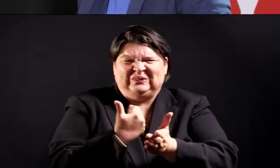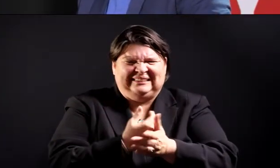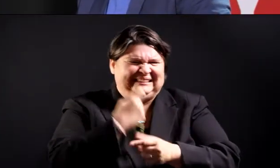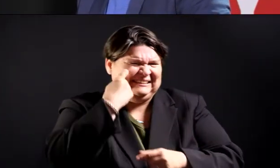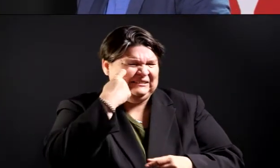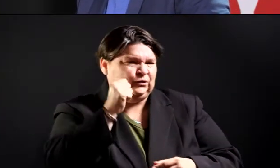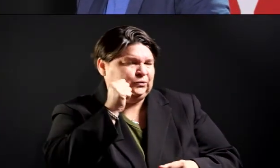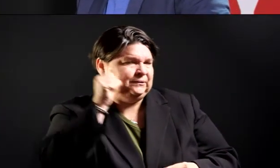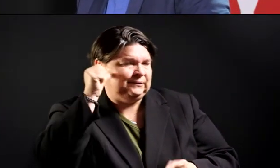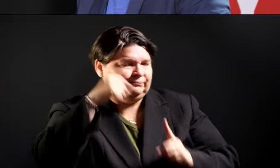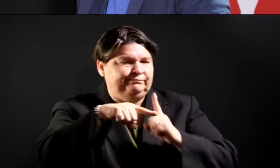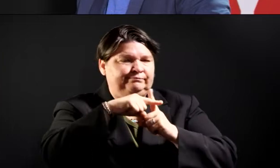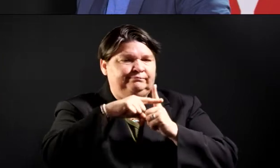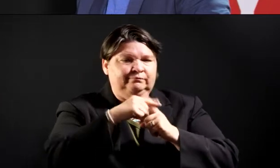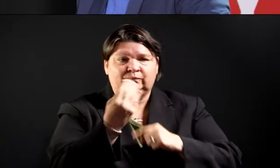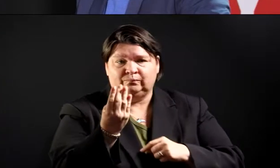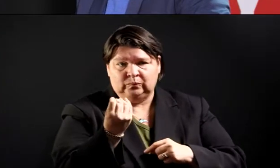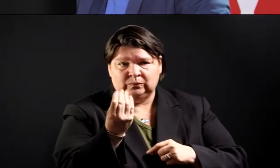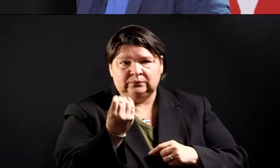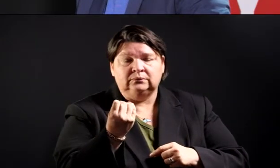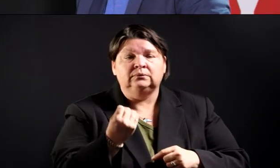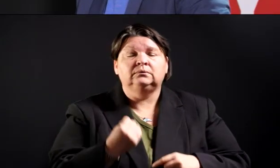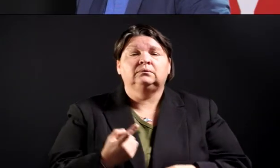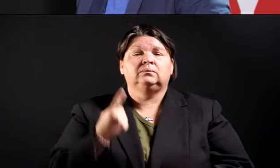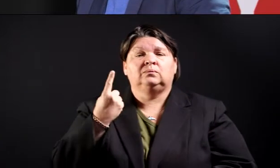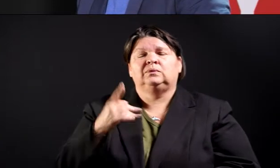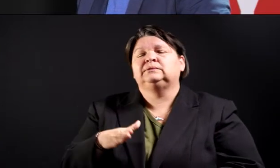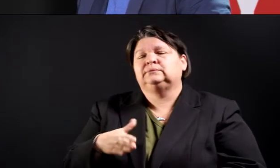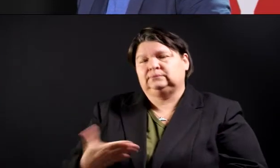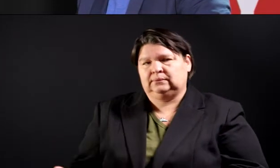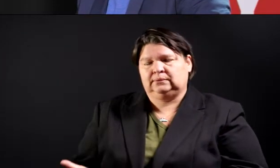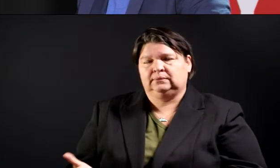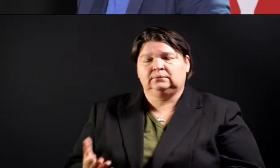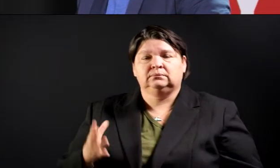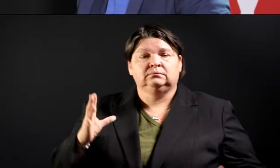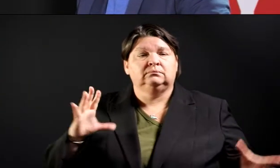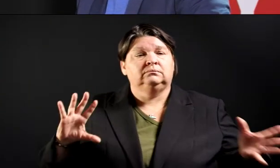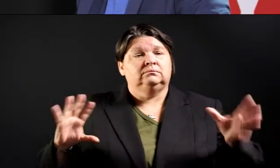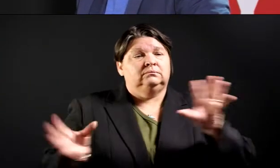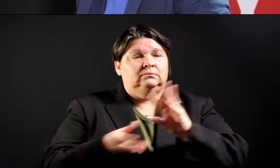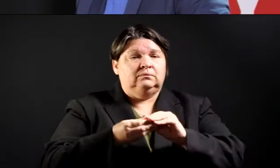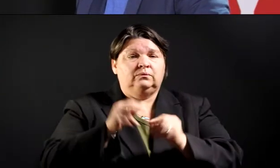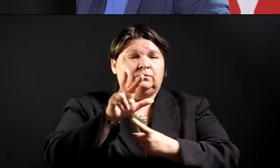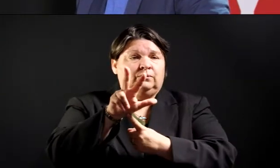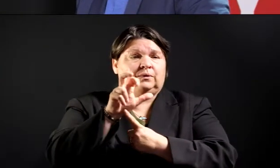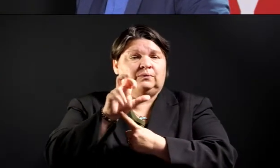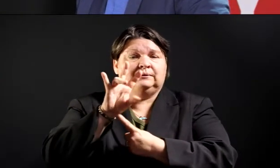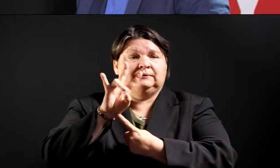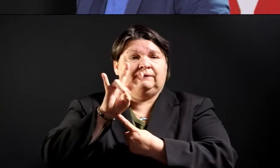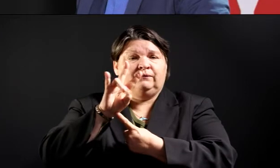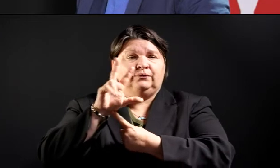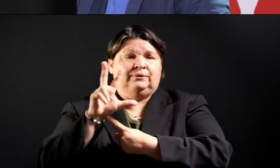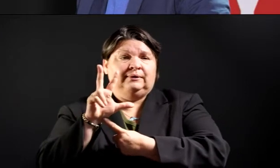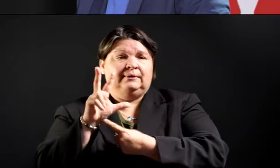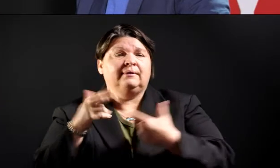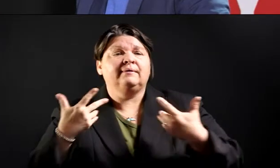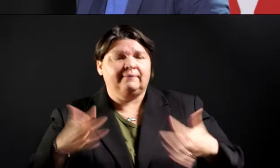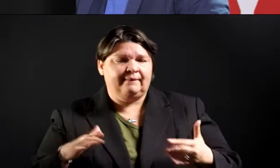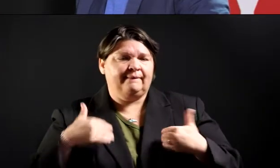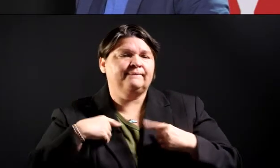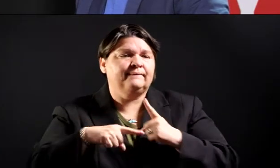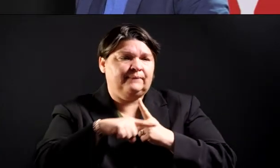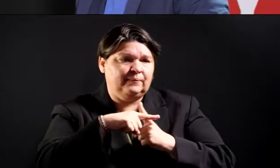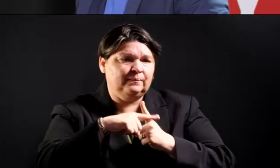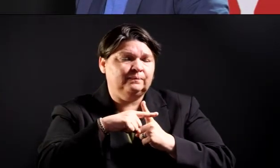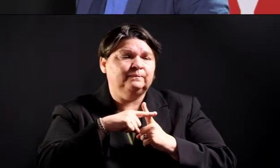fatality. That brings us to 373 positive cases, 17 fatalities, and 64